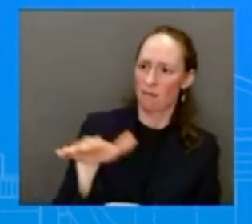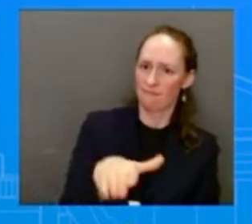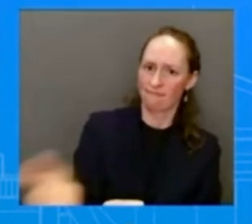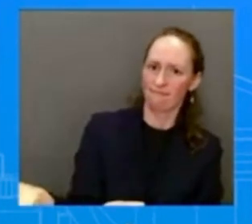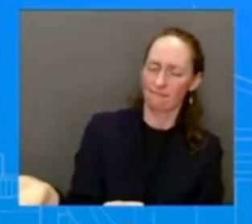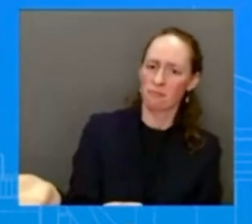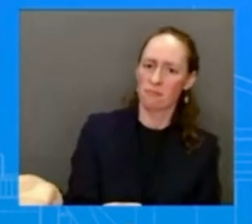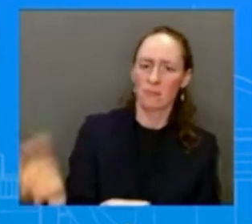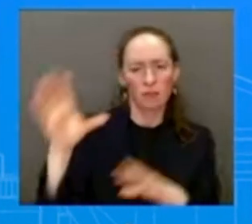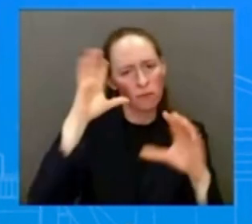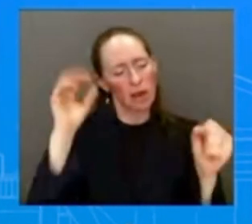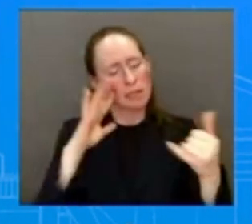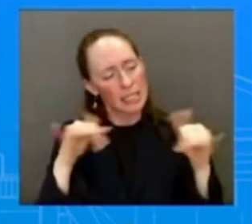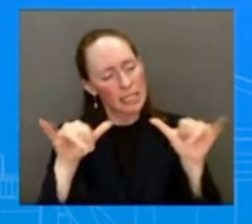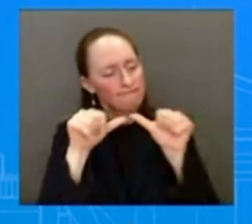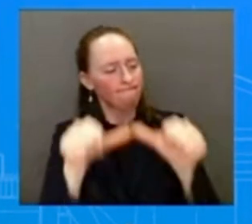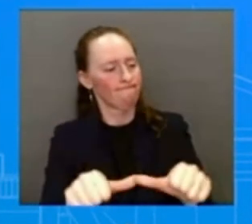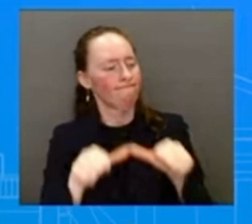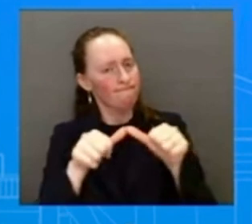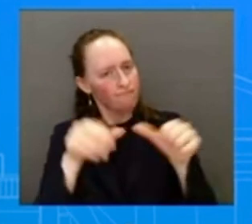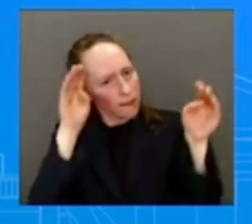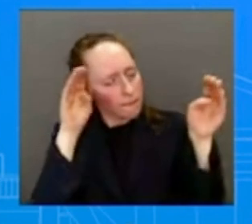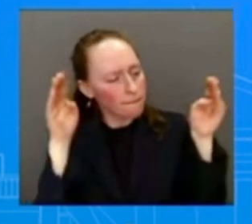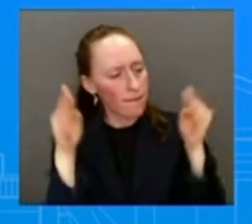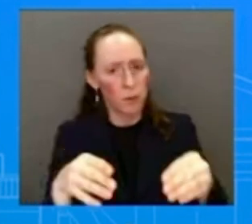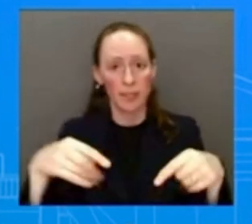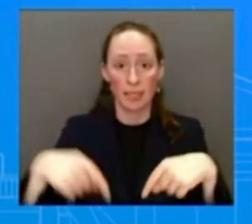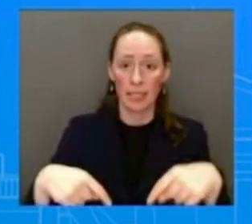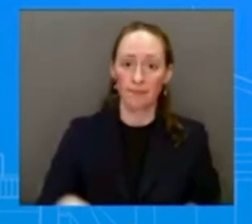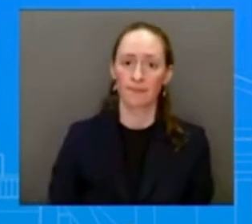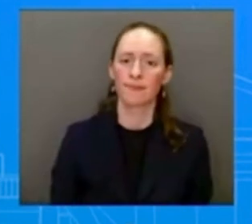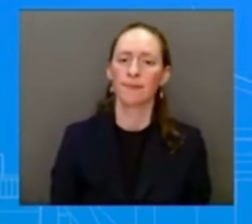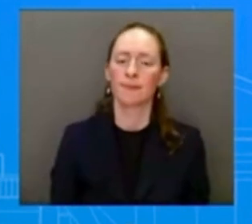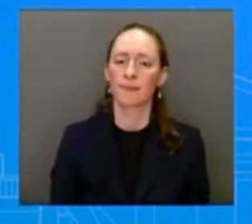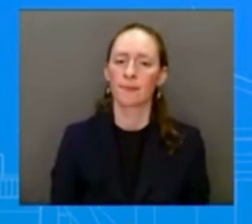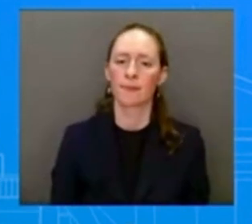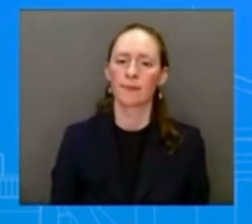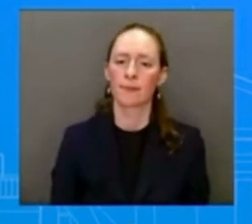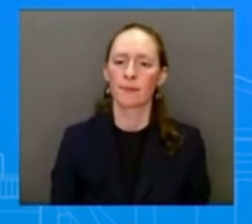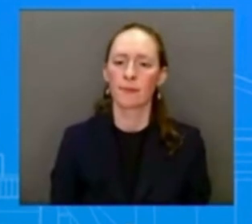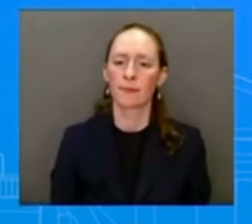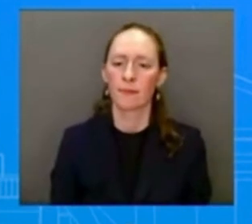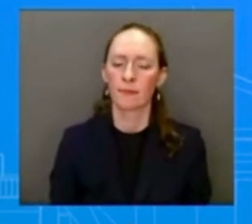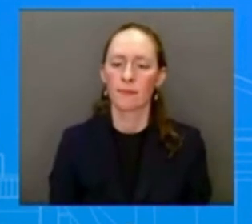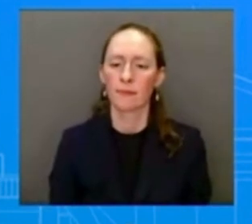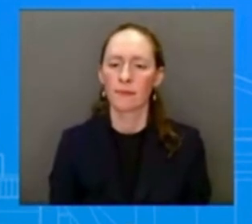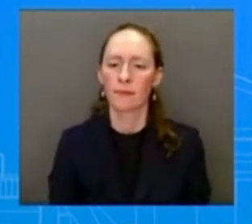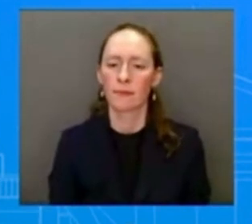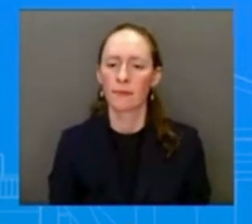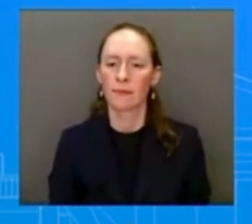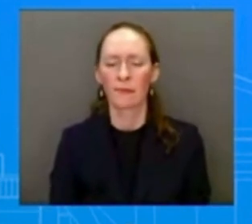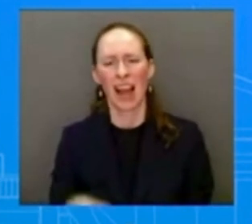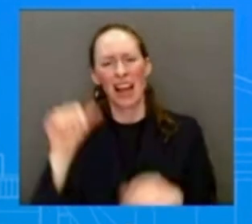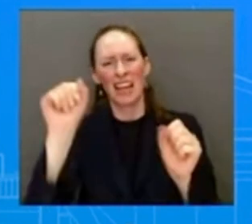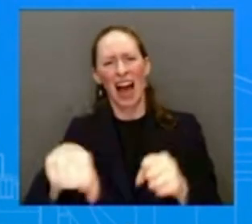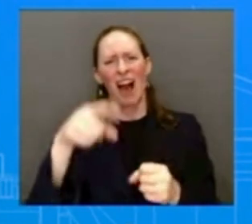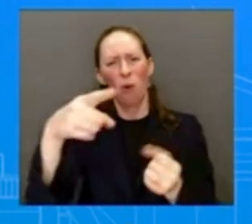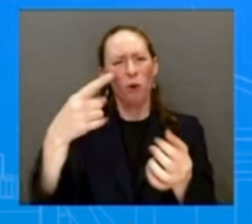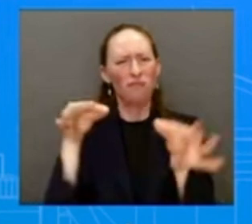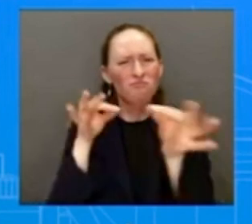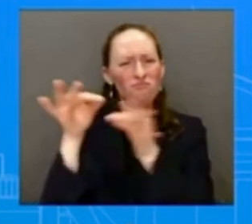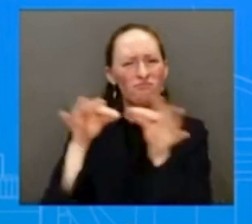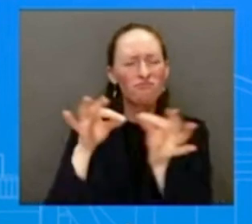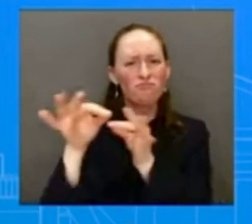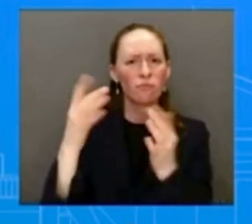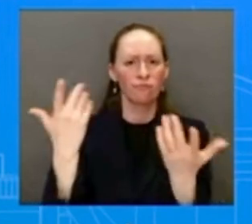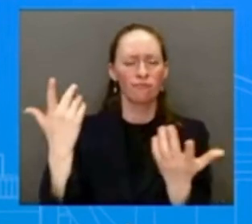us through quickly what the weekend was like for President Biden, when he got the alerts, and when he was updated? I do